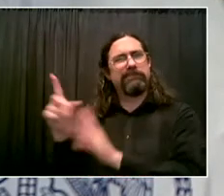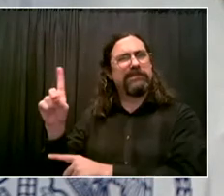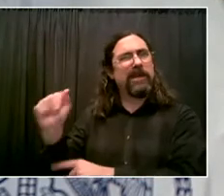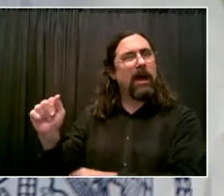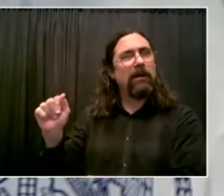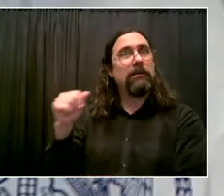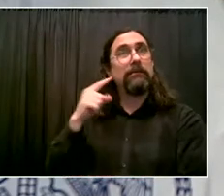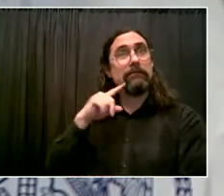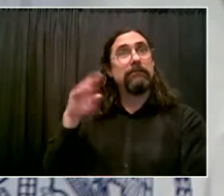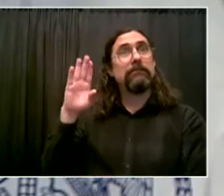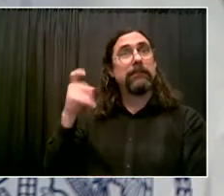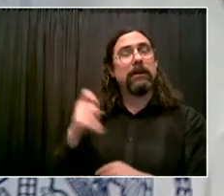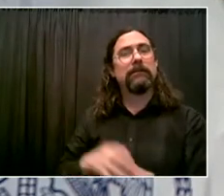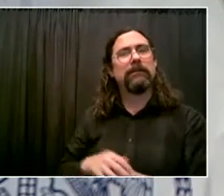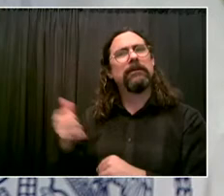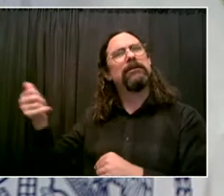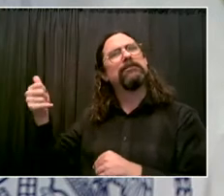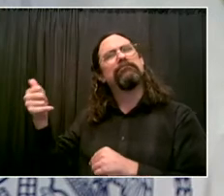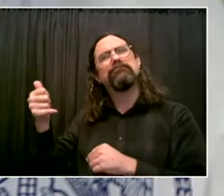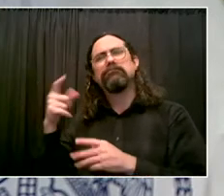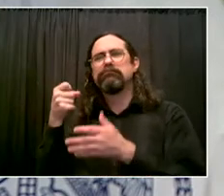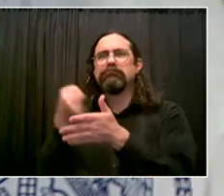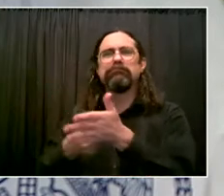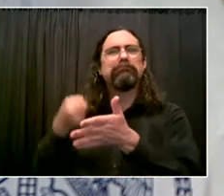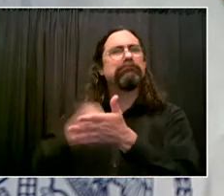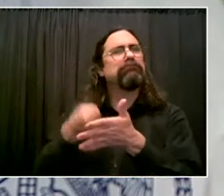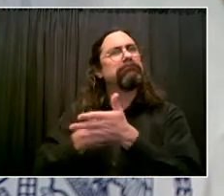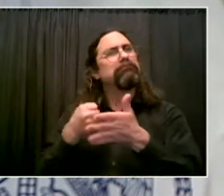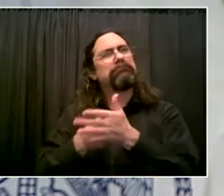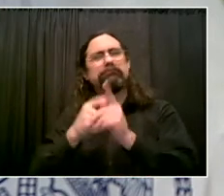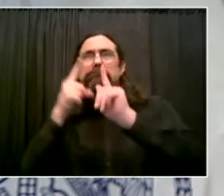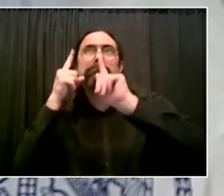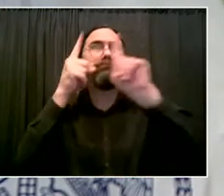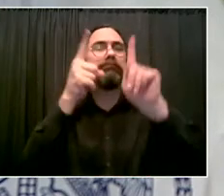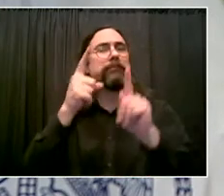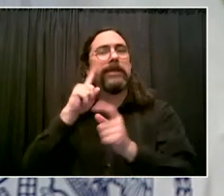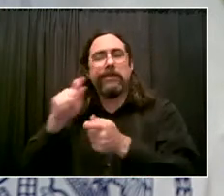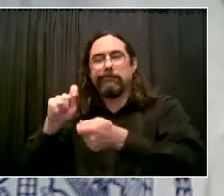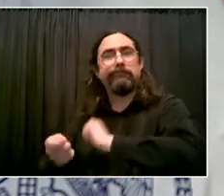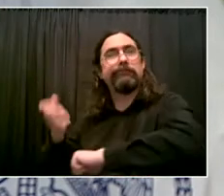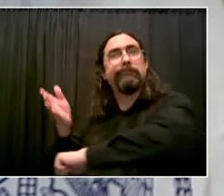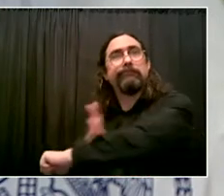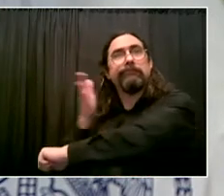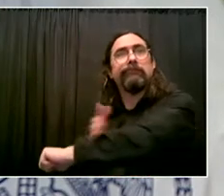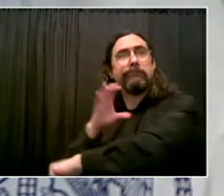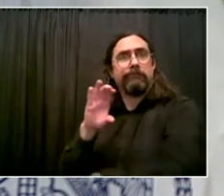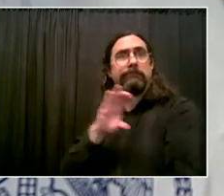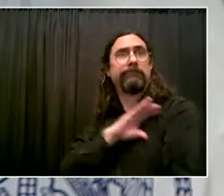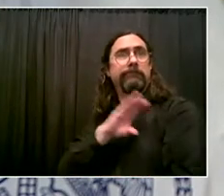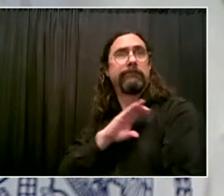team in the Bronx DA's office. My pleasure to introduce District Attorney Darcelle Clark.